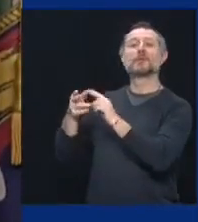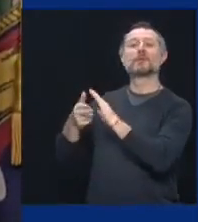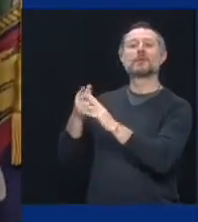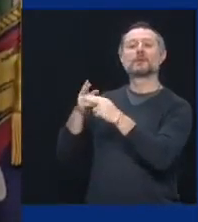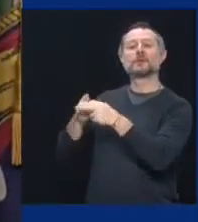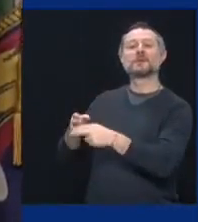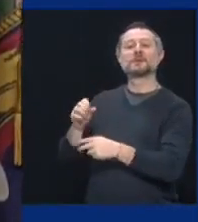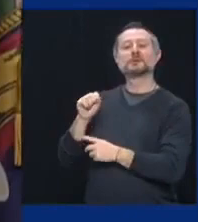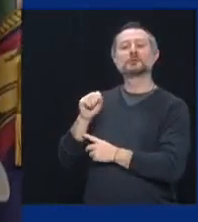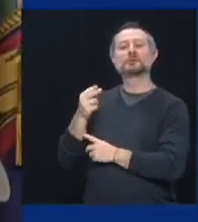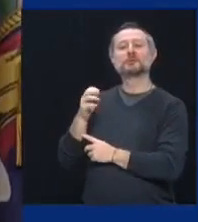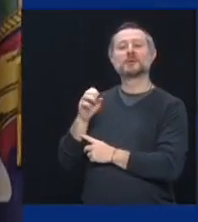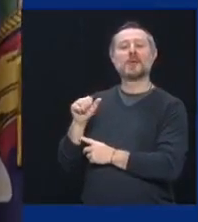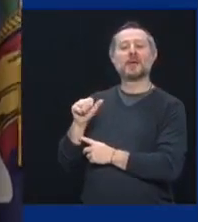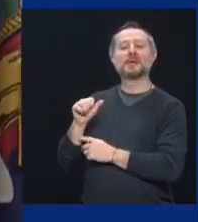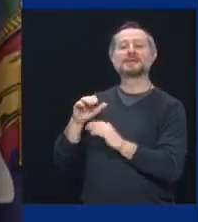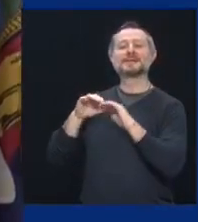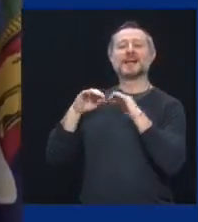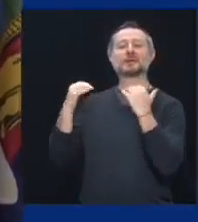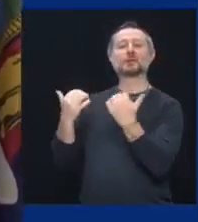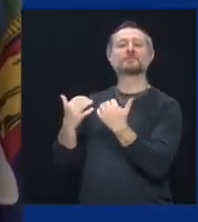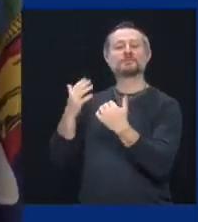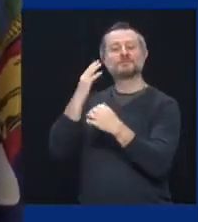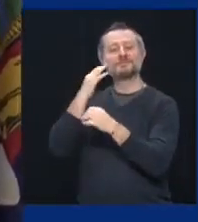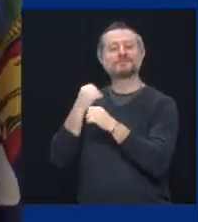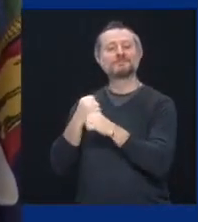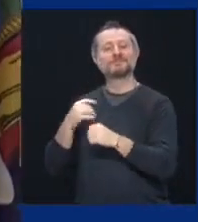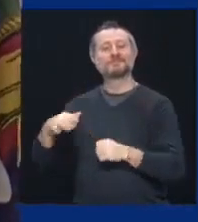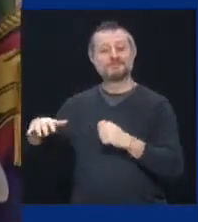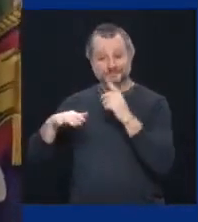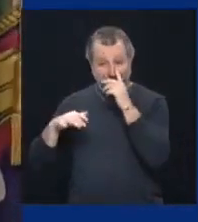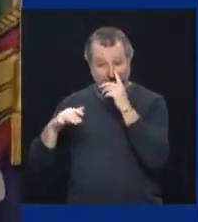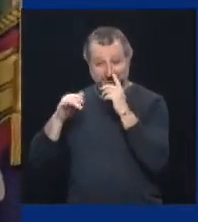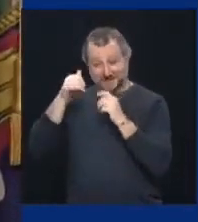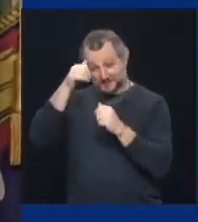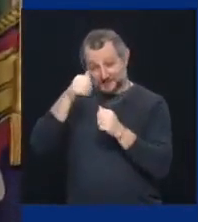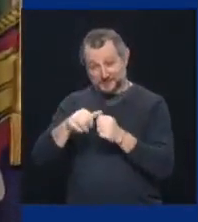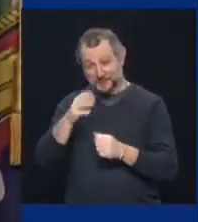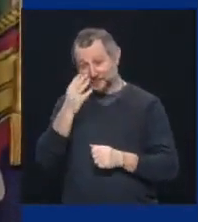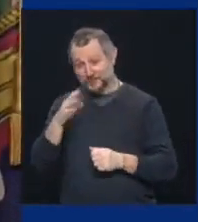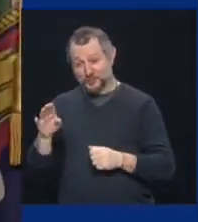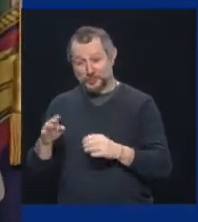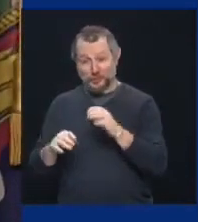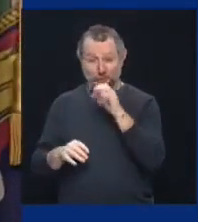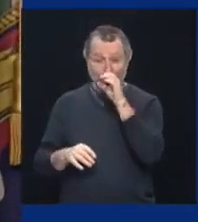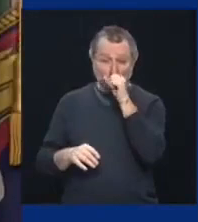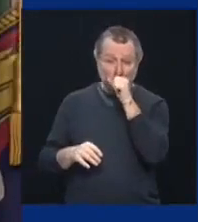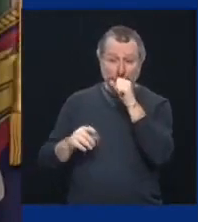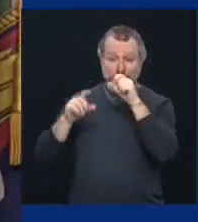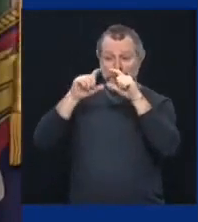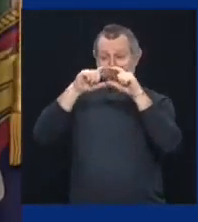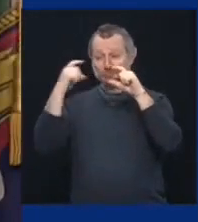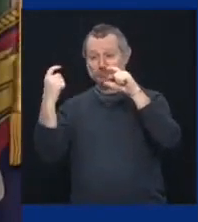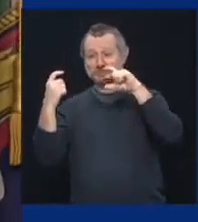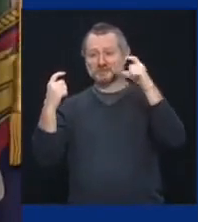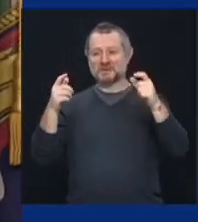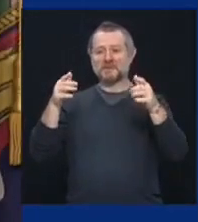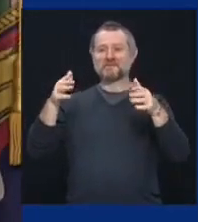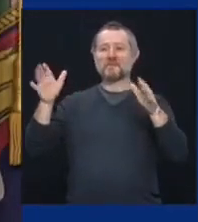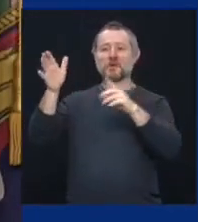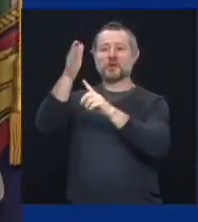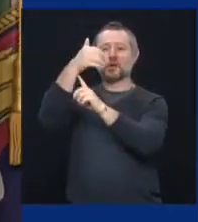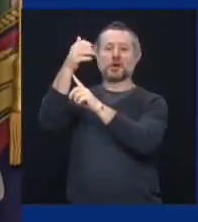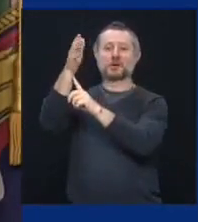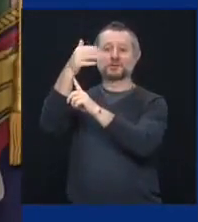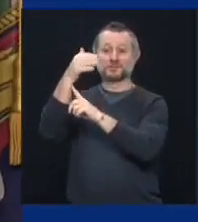with those blue and orange sidings that used to flap in the wind. I could ride